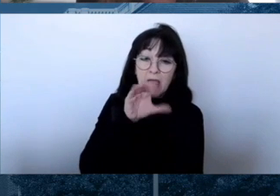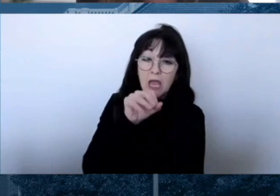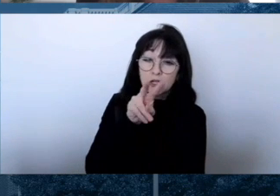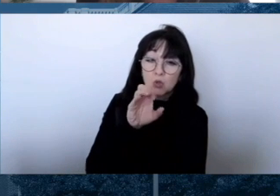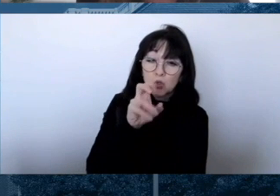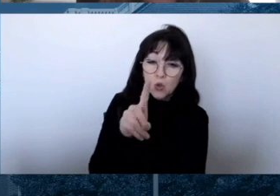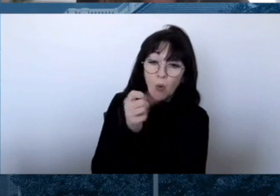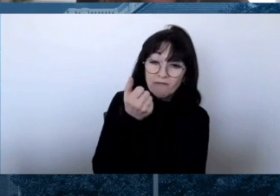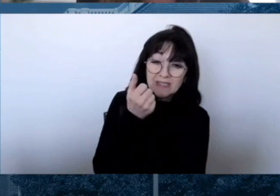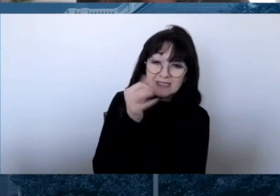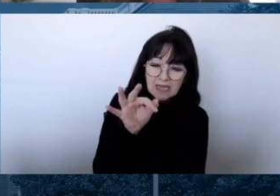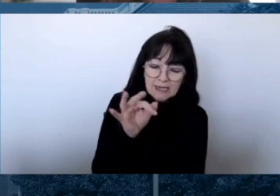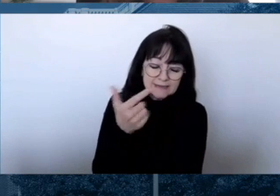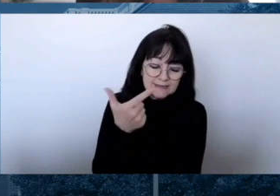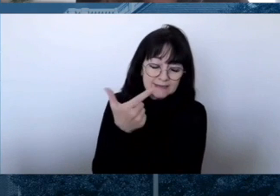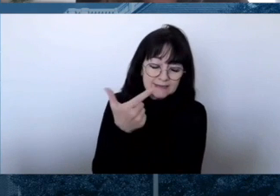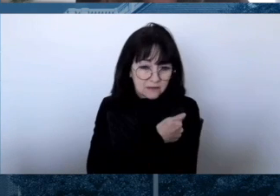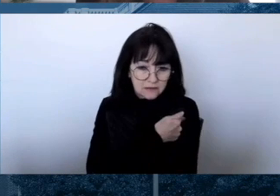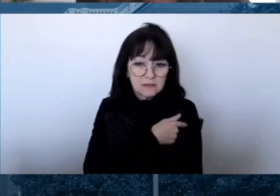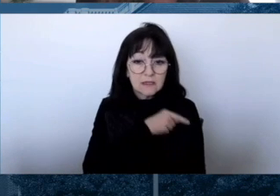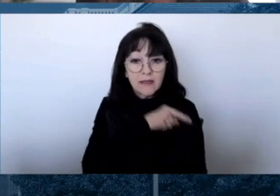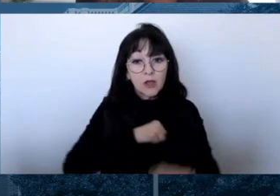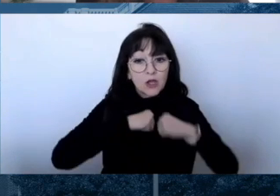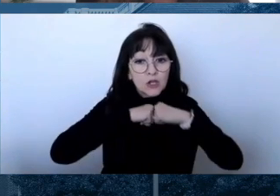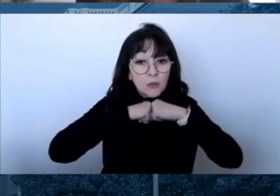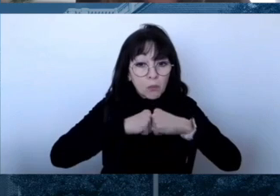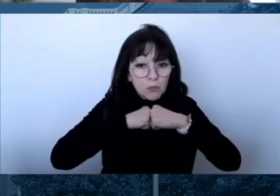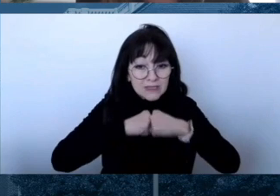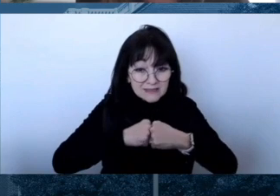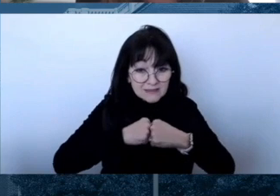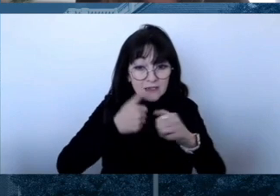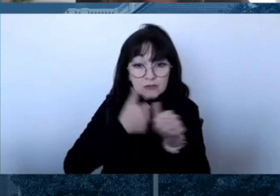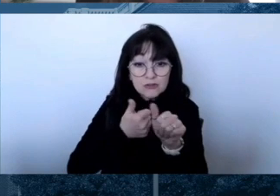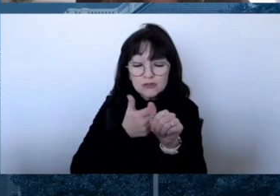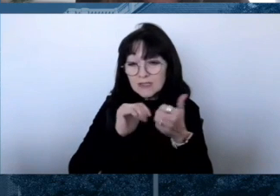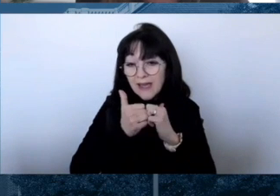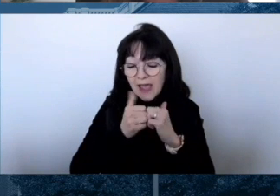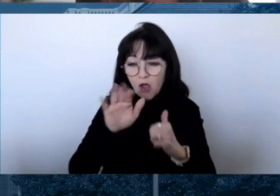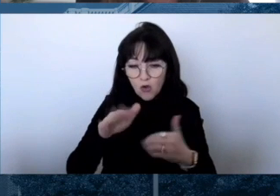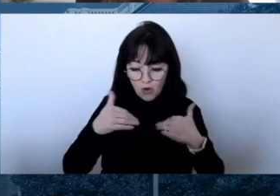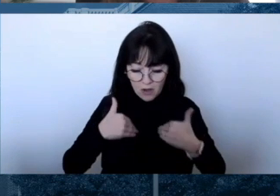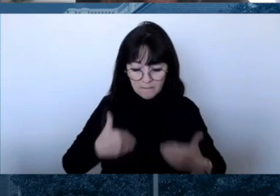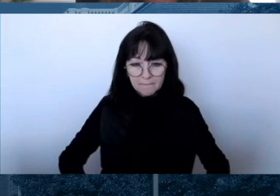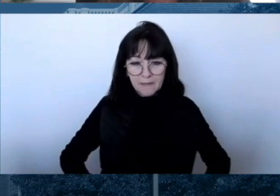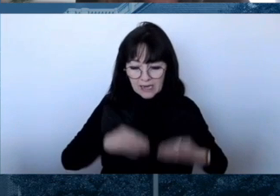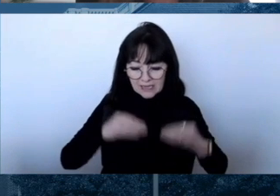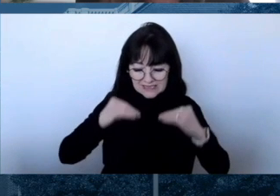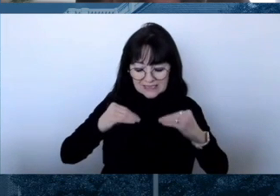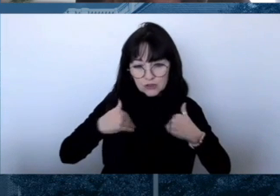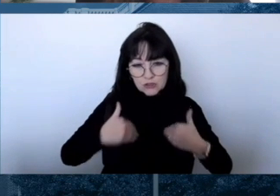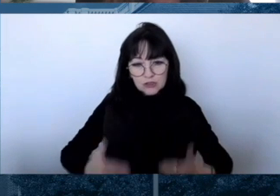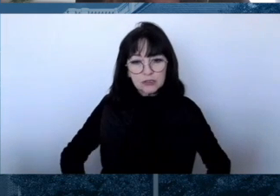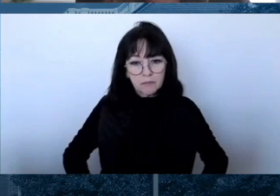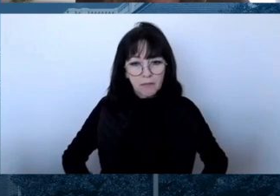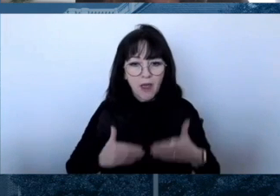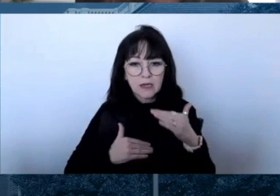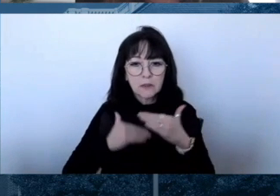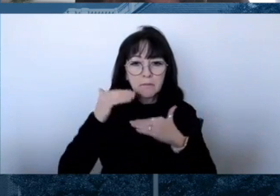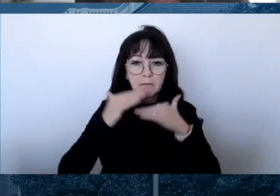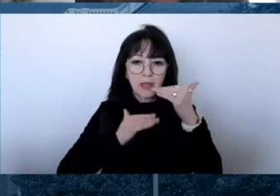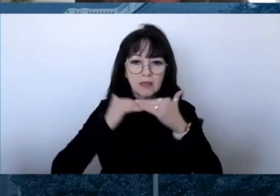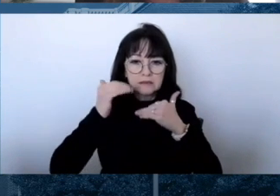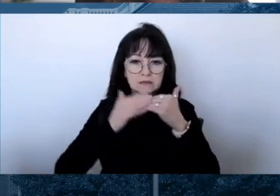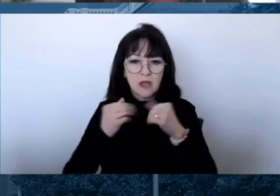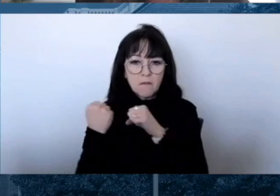creating an antibody response without you having to experience sickness. Getting sick with COVID